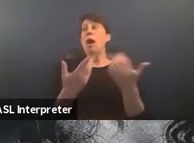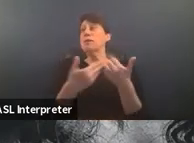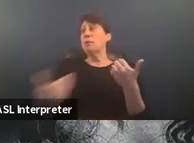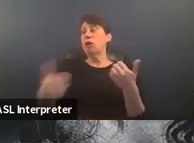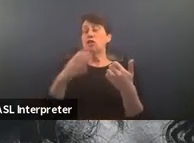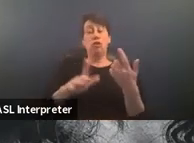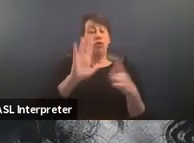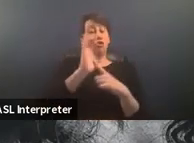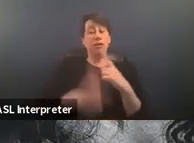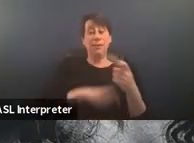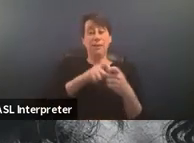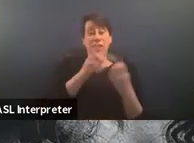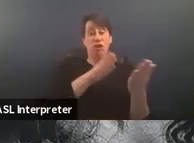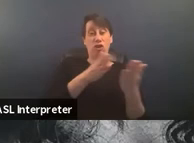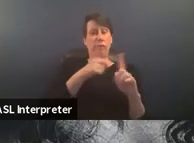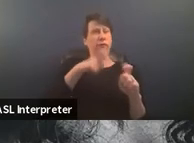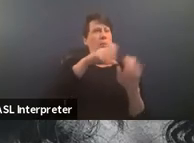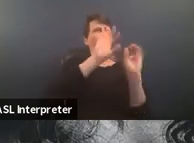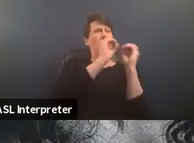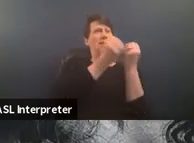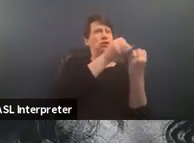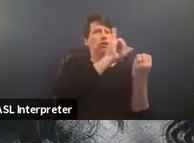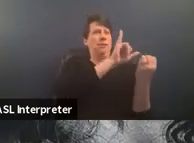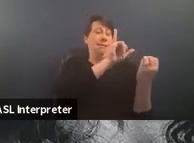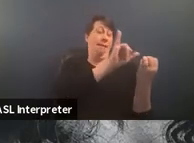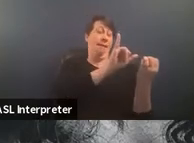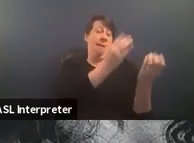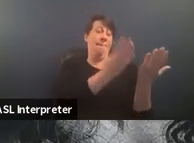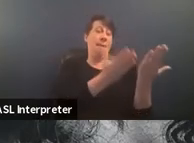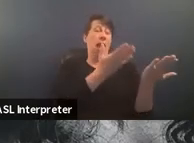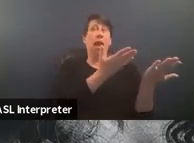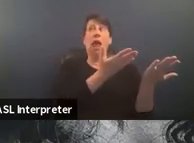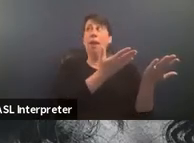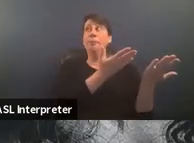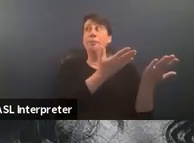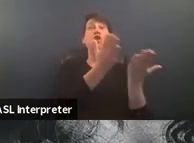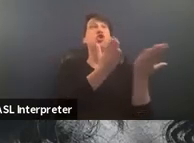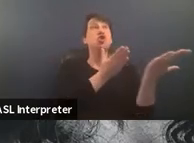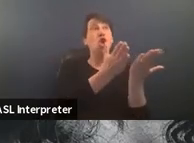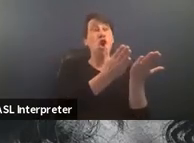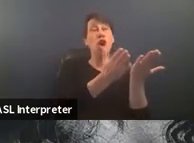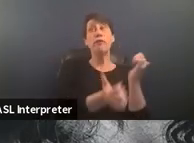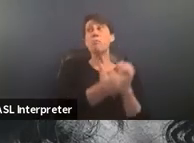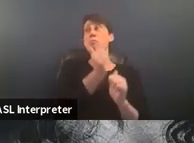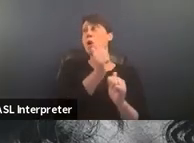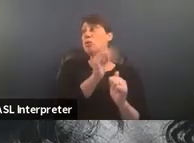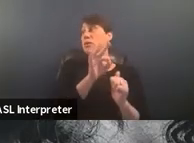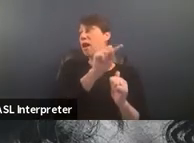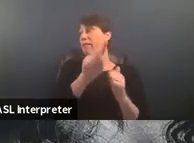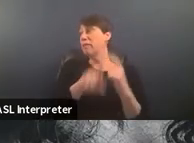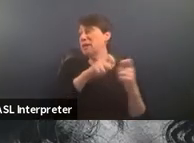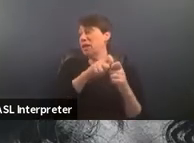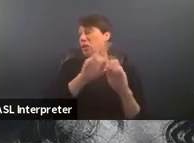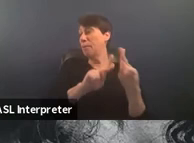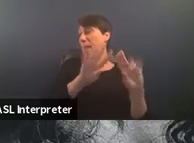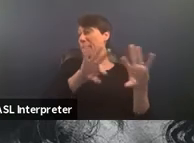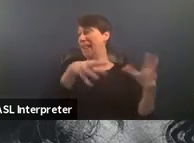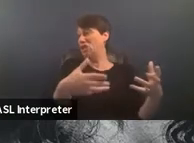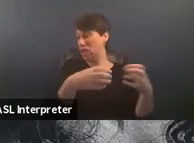specific services from organizations that may serve a majority of a particular population